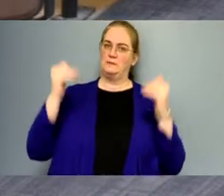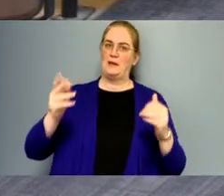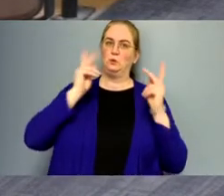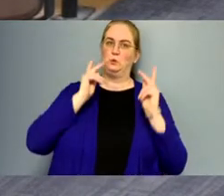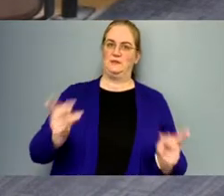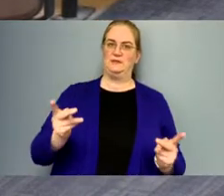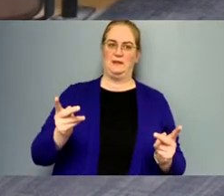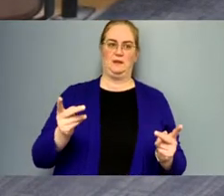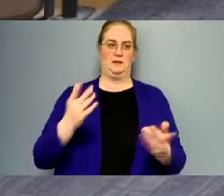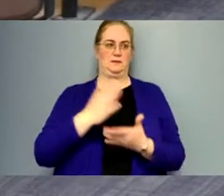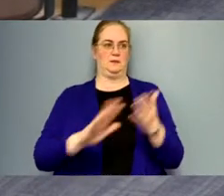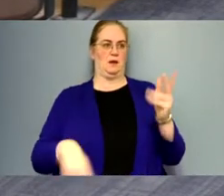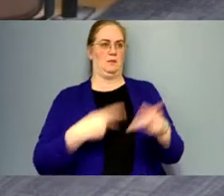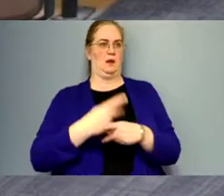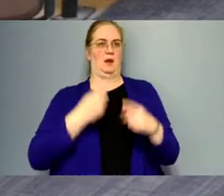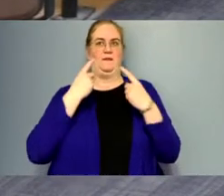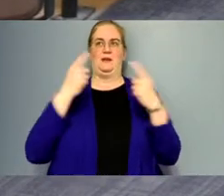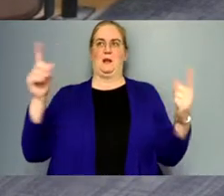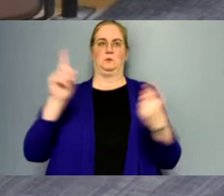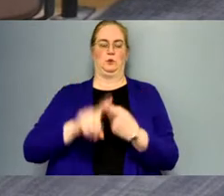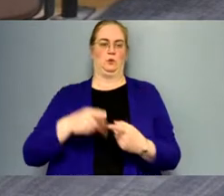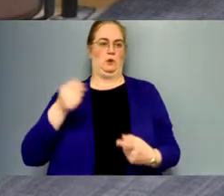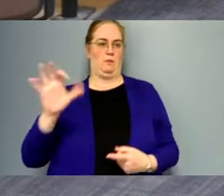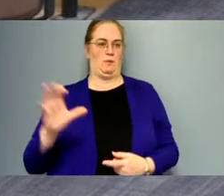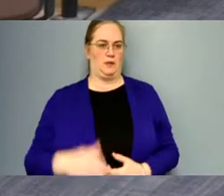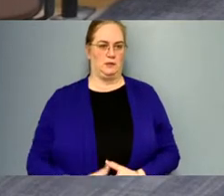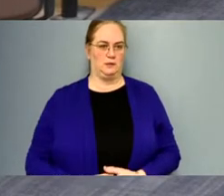see some kind of announcement to the public